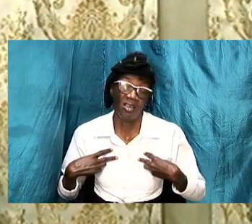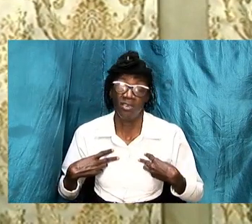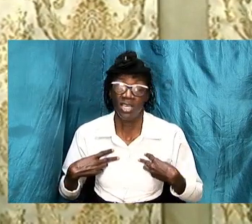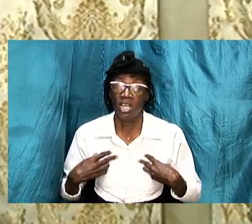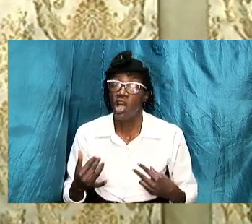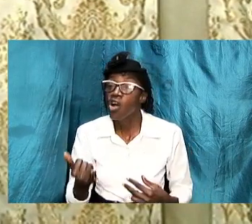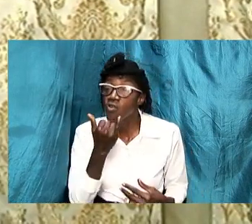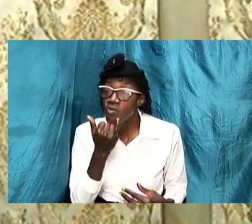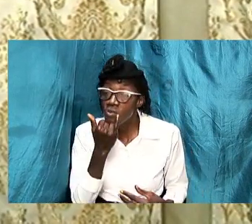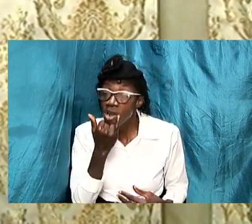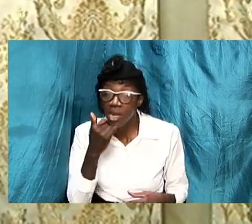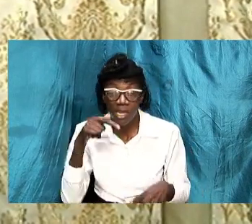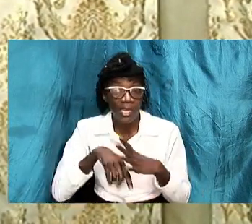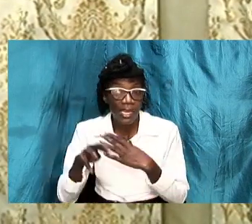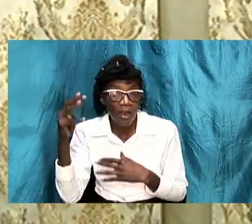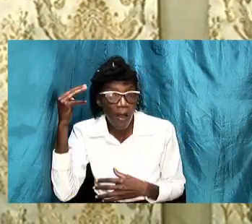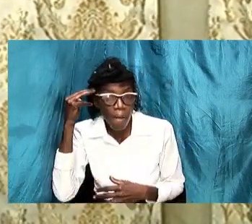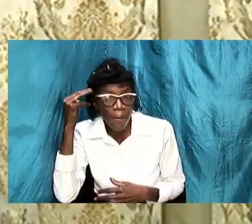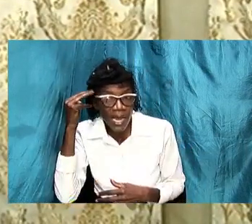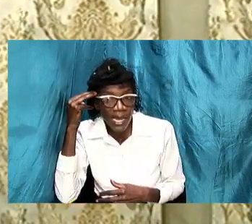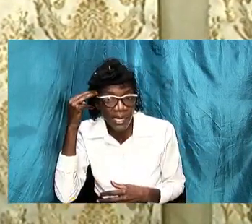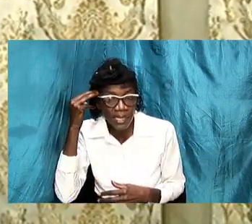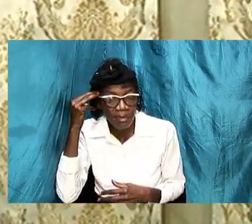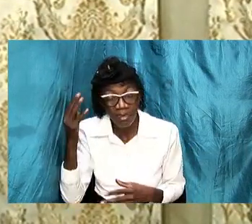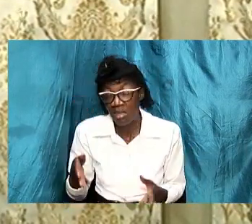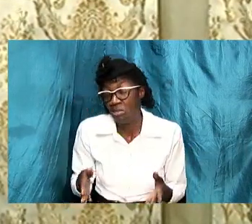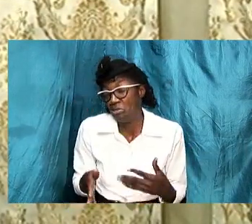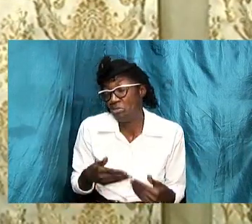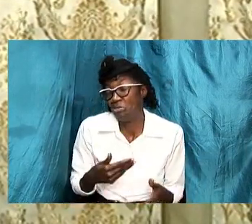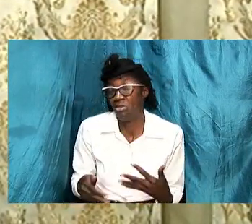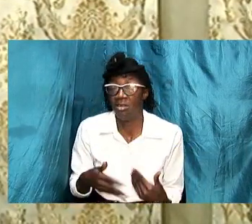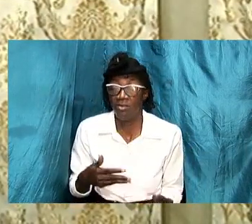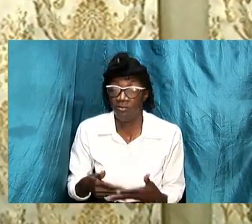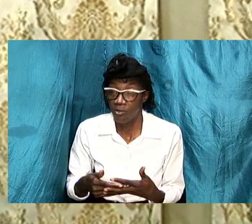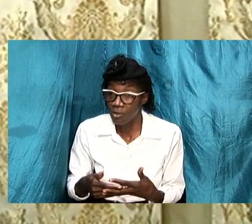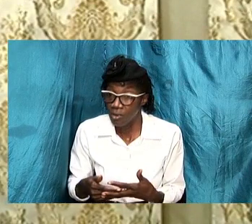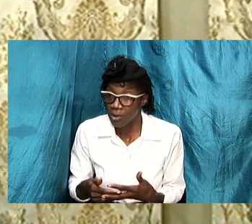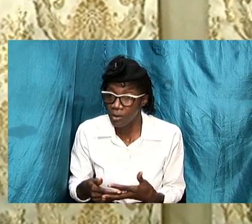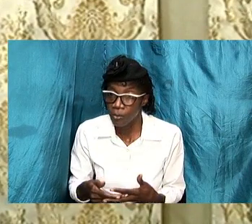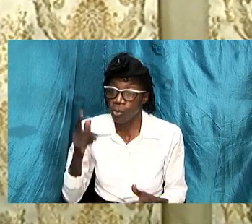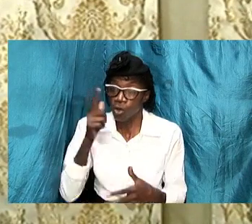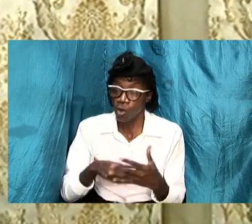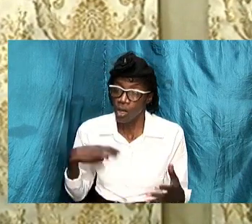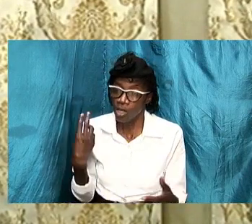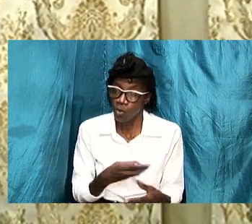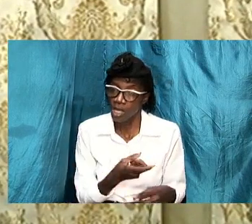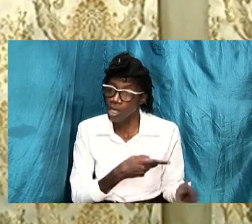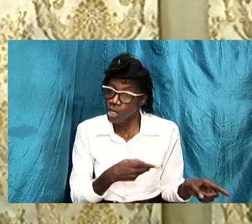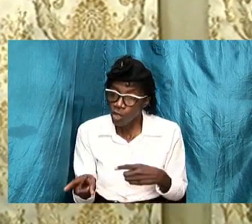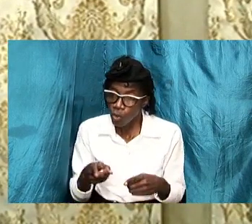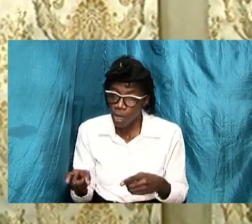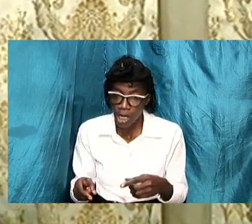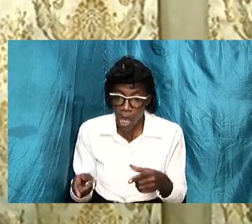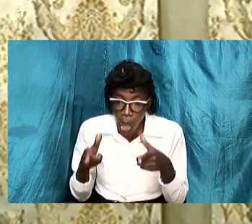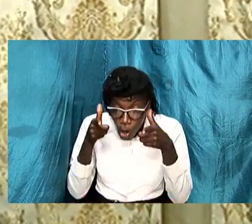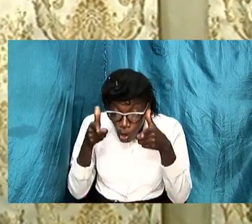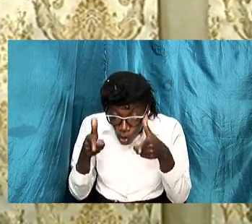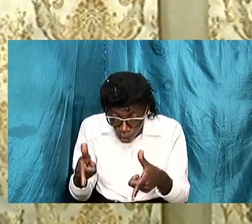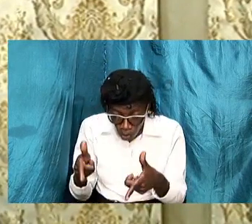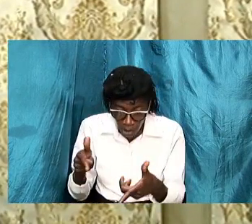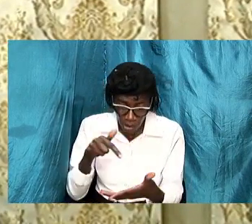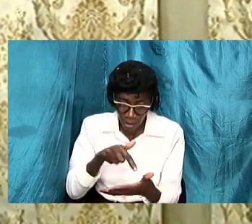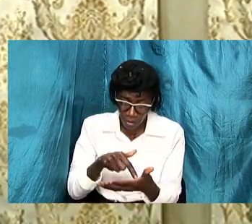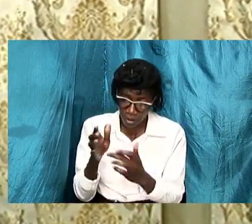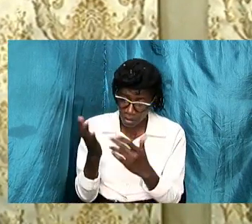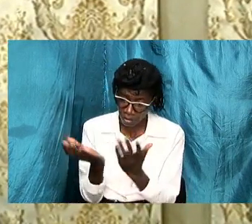constructed in our minds and therefore what we are doing drilling into the scriptures and digging into